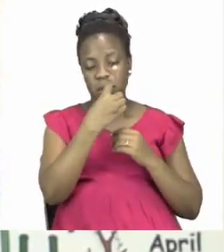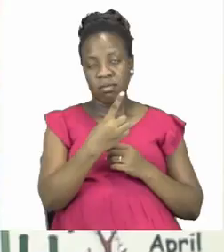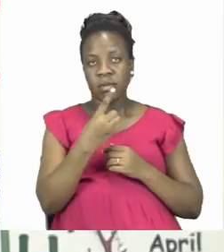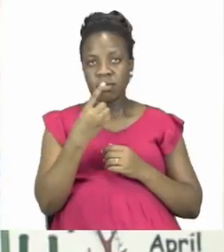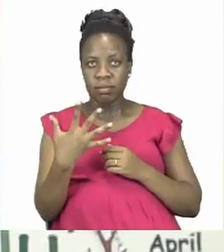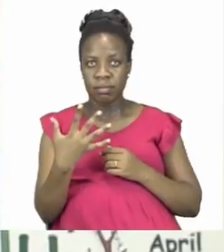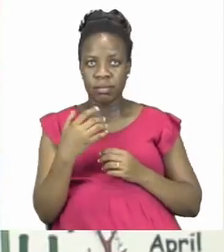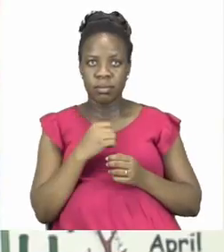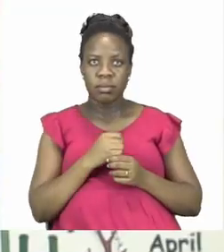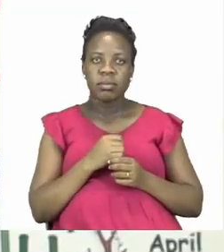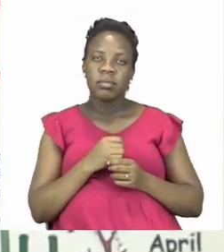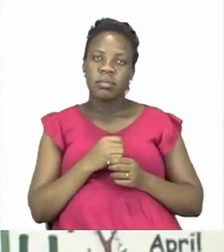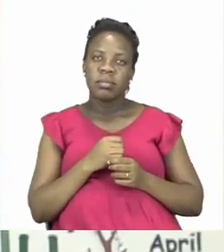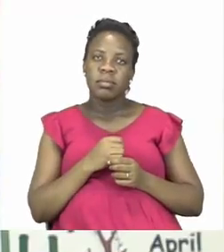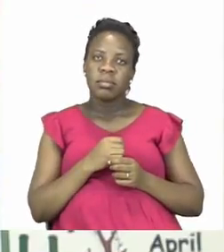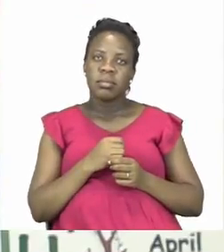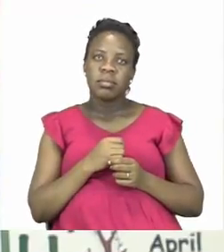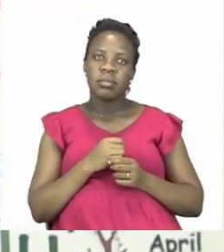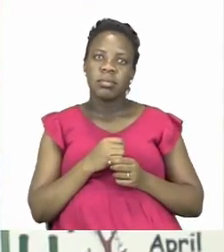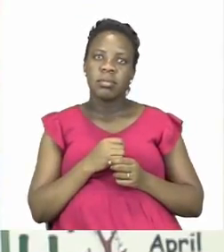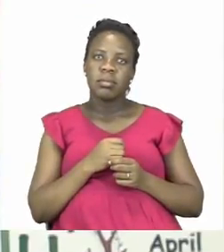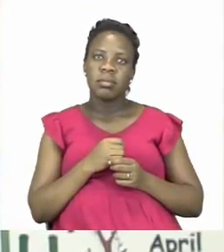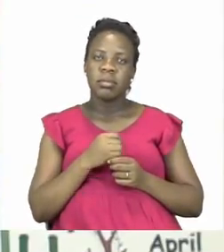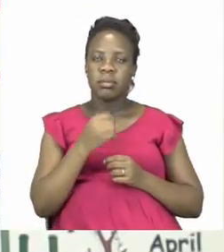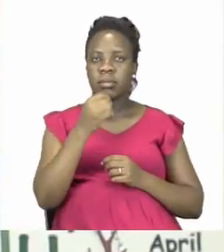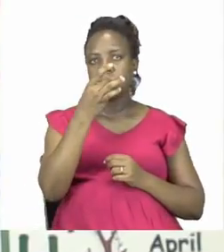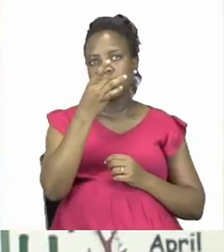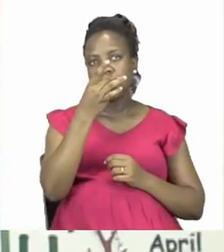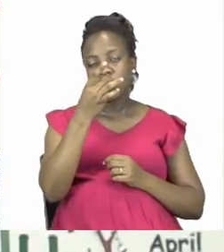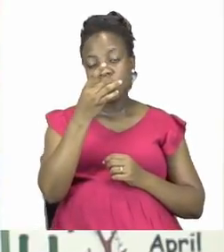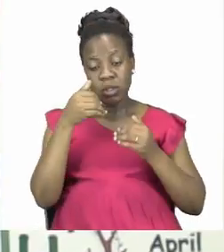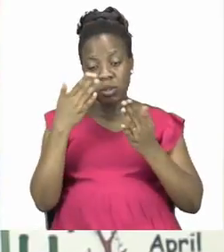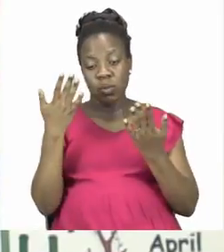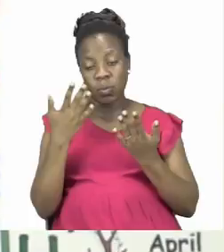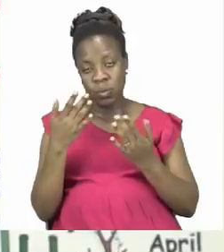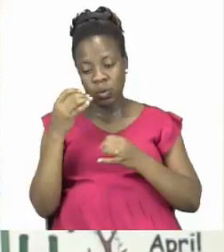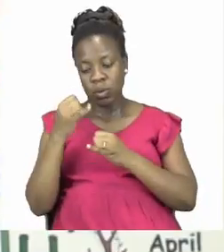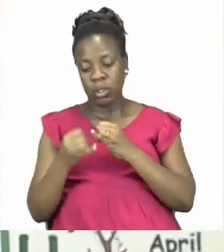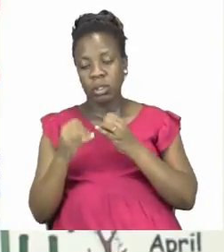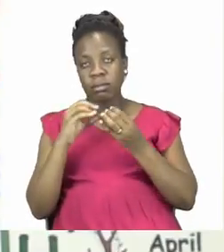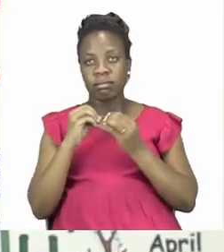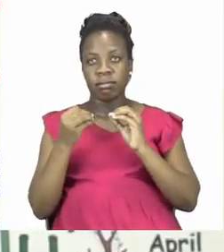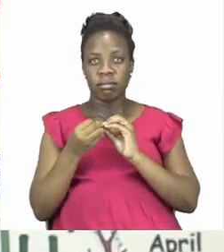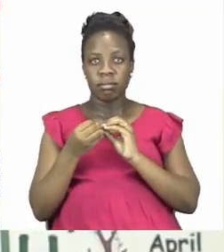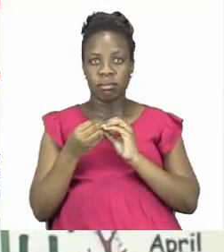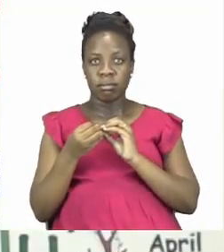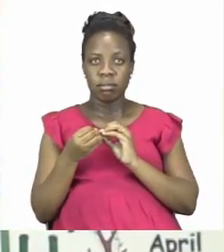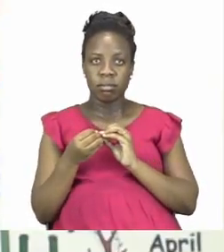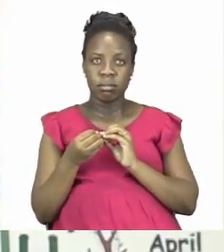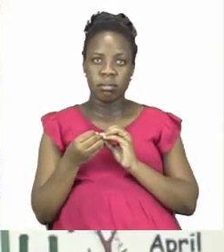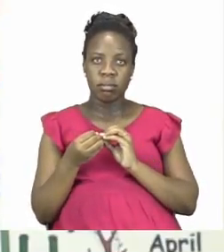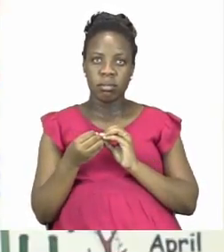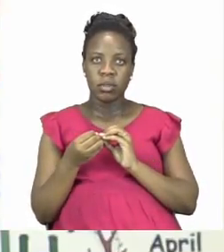18 plus 15. Remember we start with our units. We add our units. We